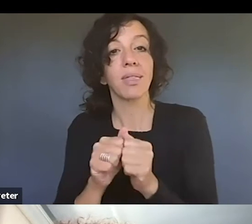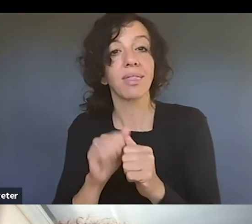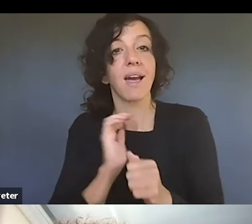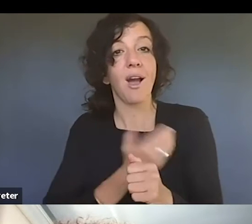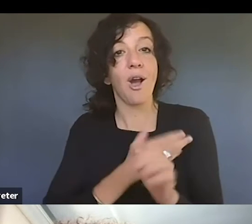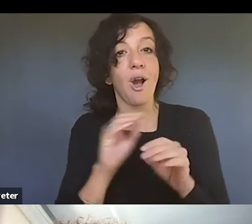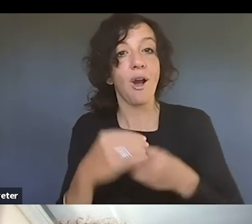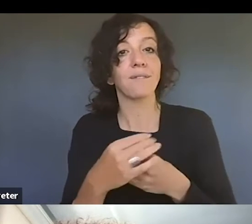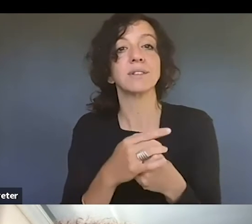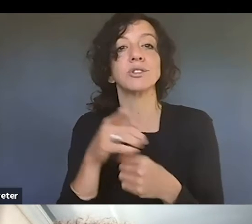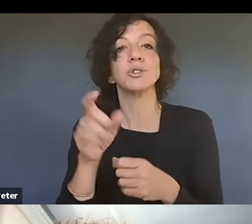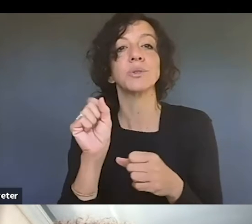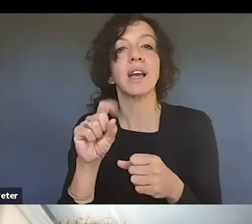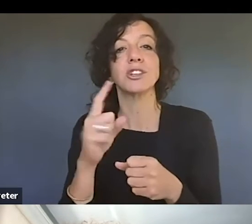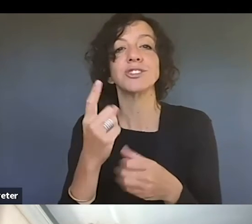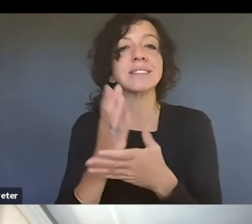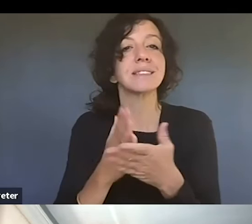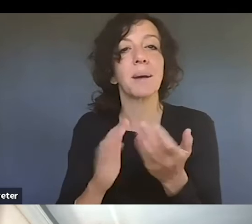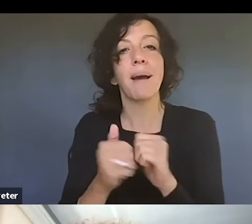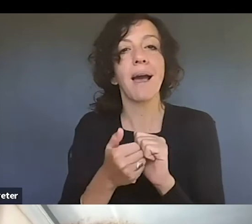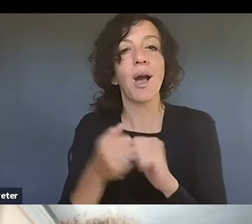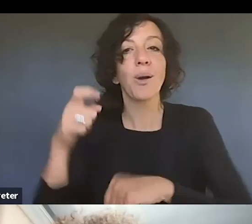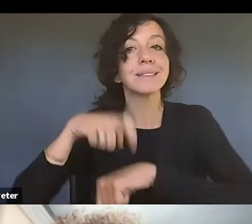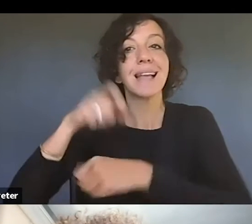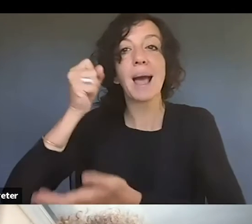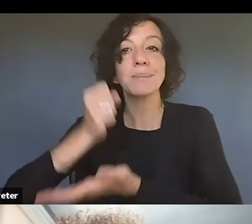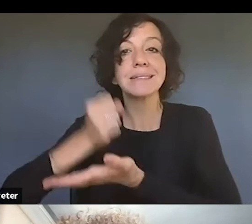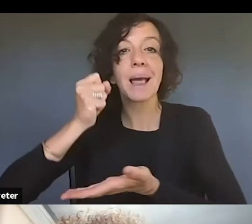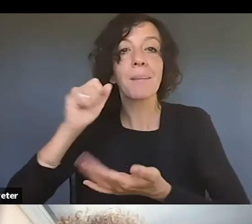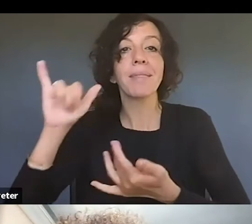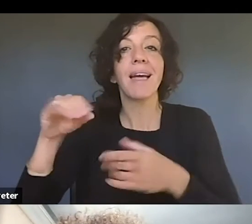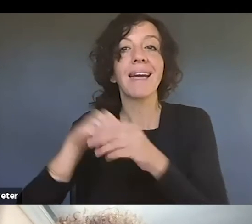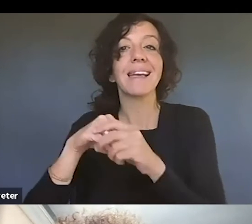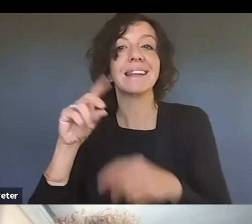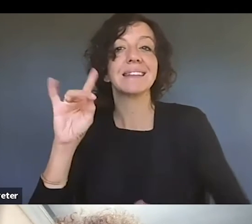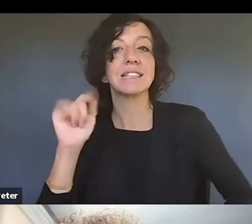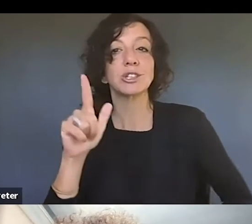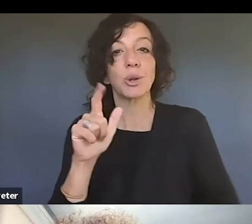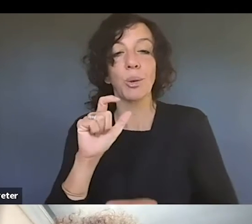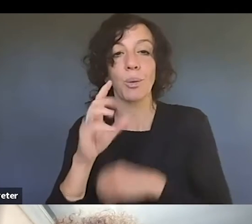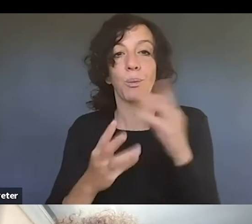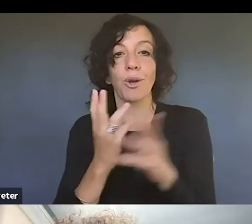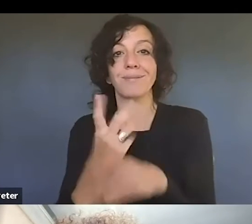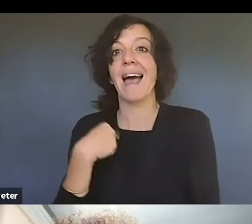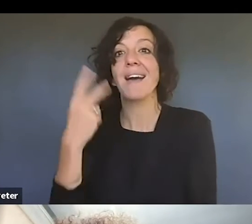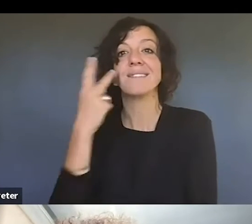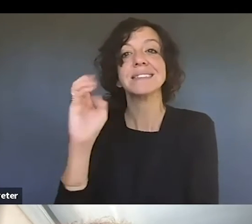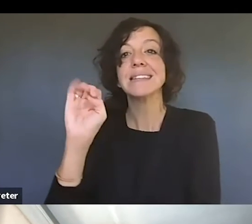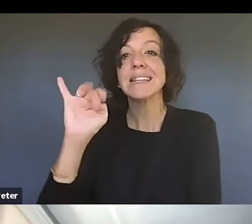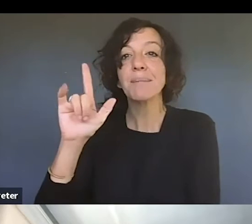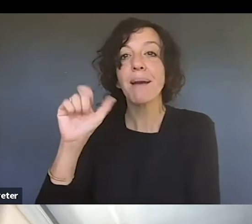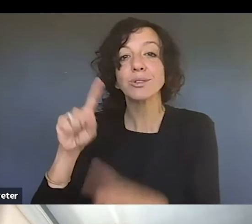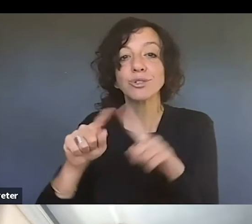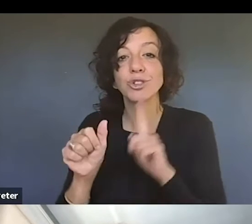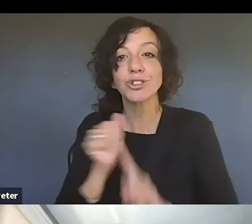just, um, somehow timestamp it in a, in the digital world. I've seen email it to yourself. Back in the day